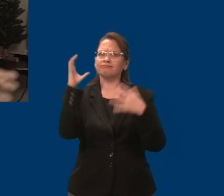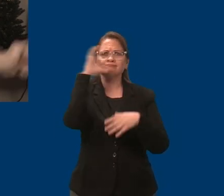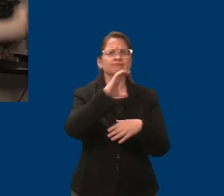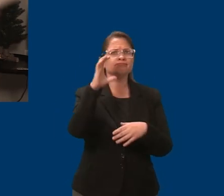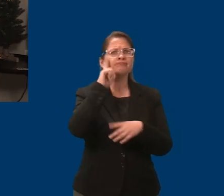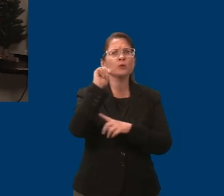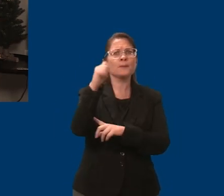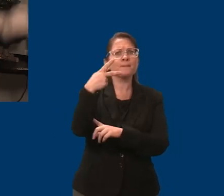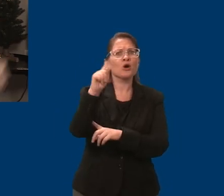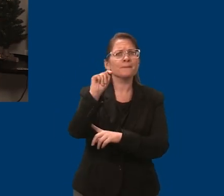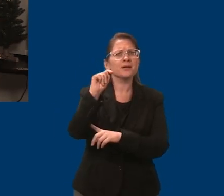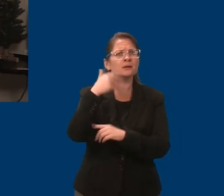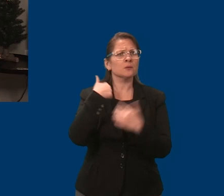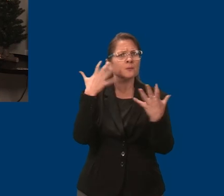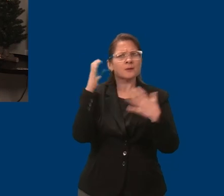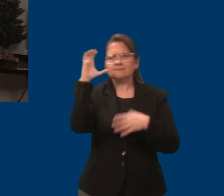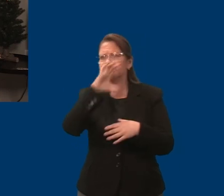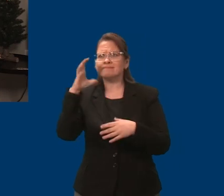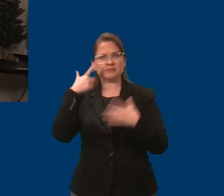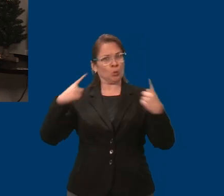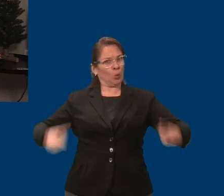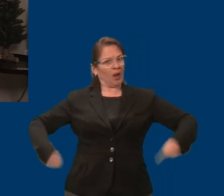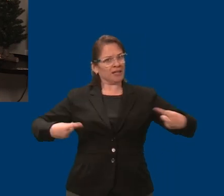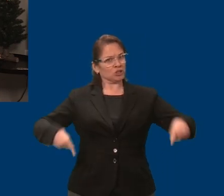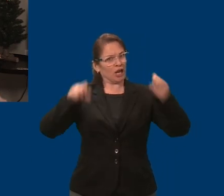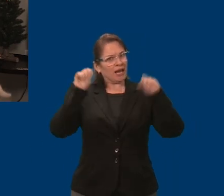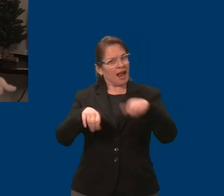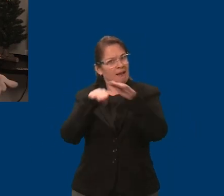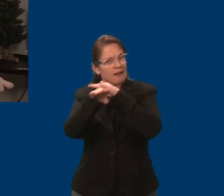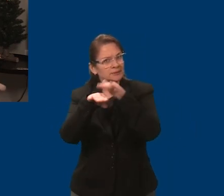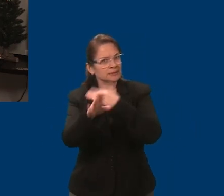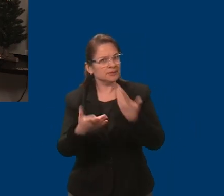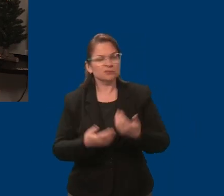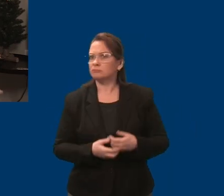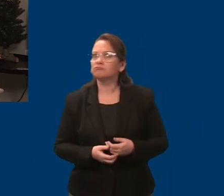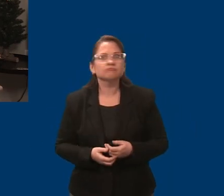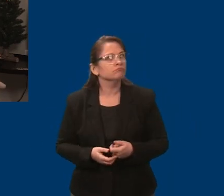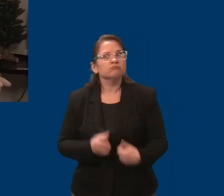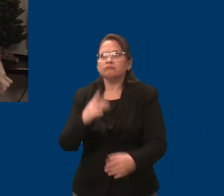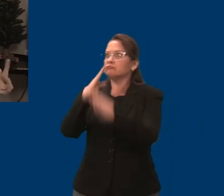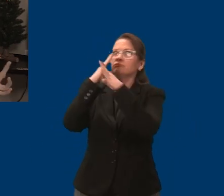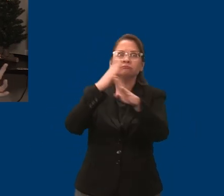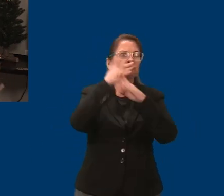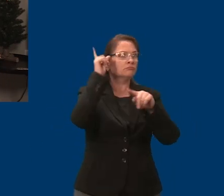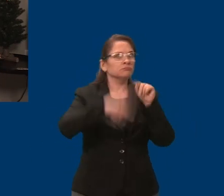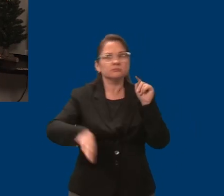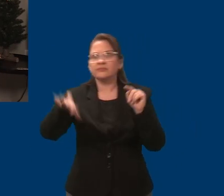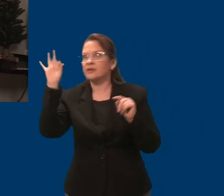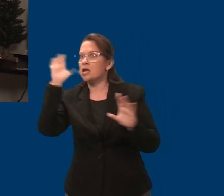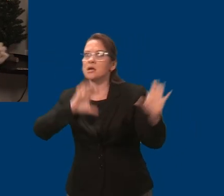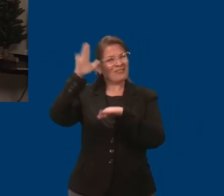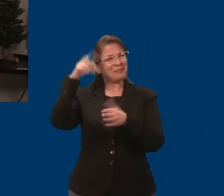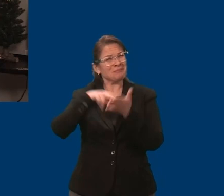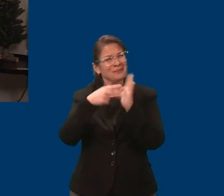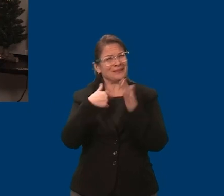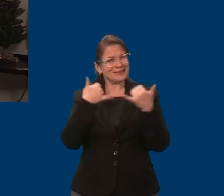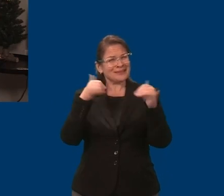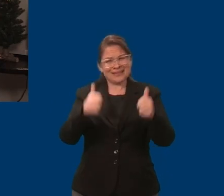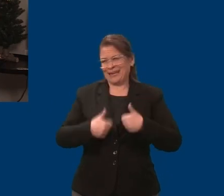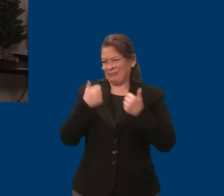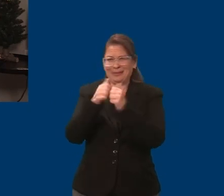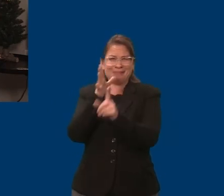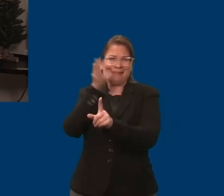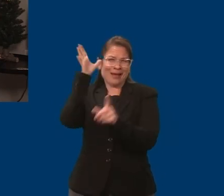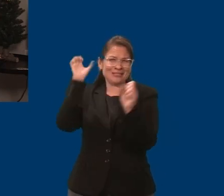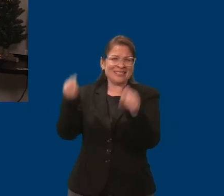ran into too many barriers. First, there is simply a lack of accessible and affordable housing. Of the